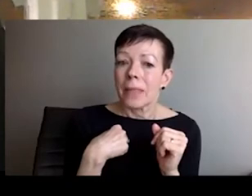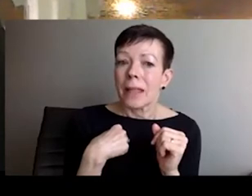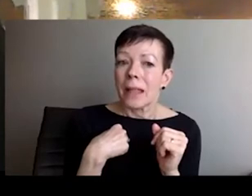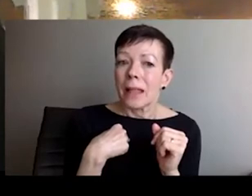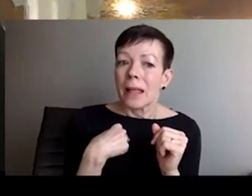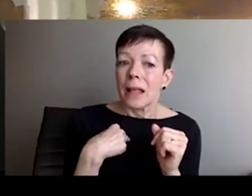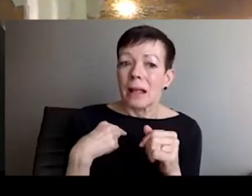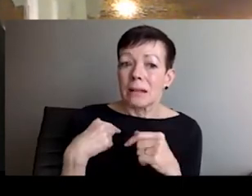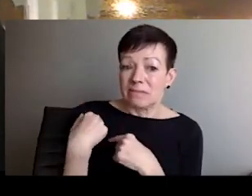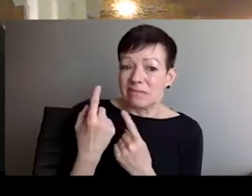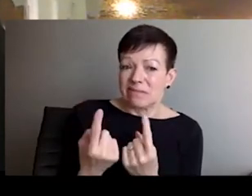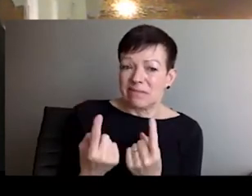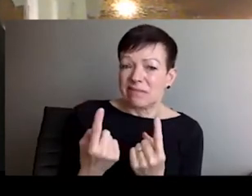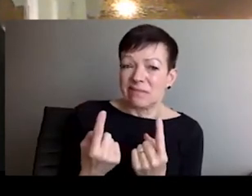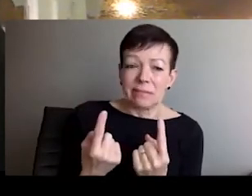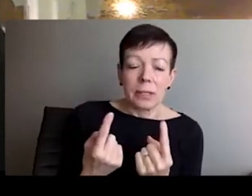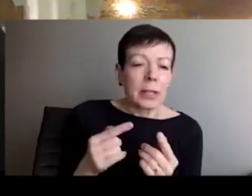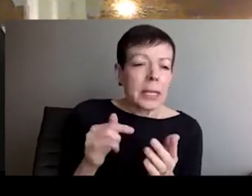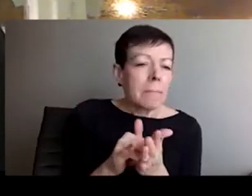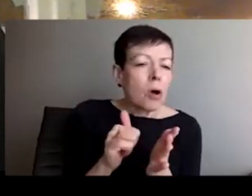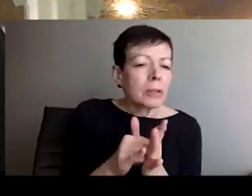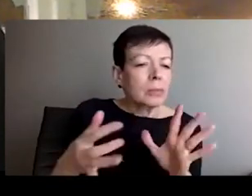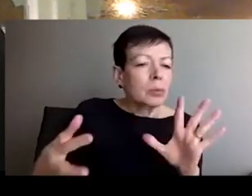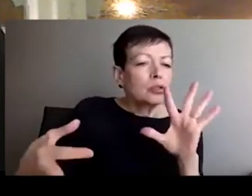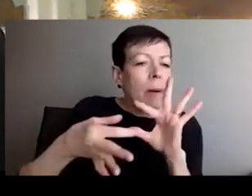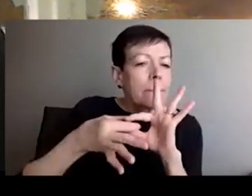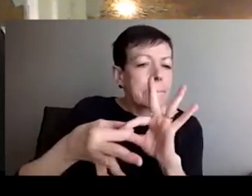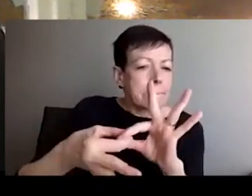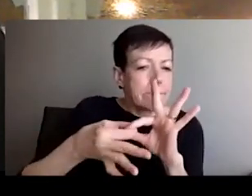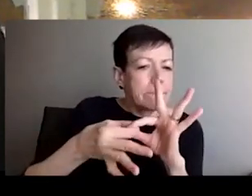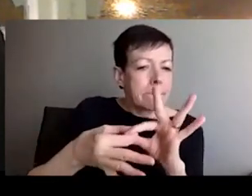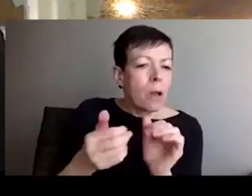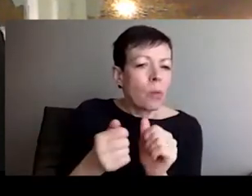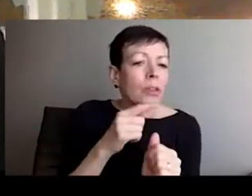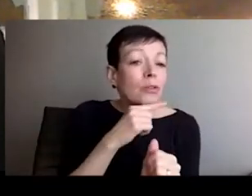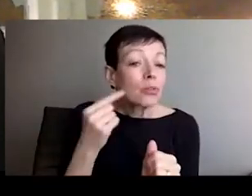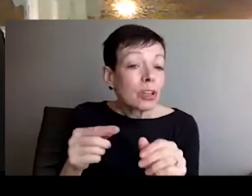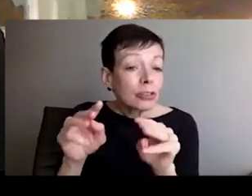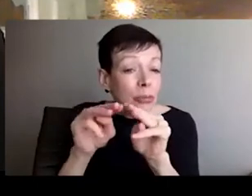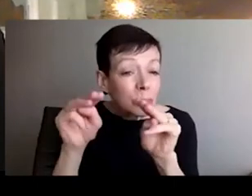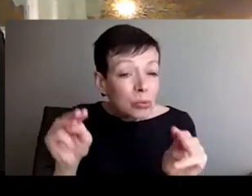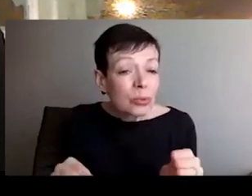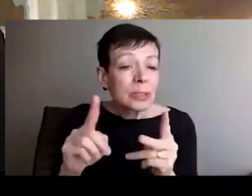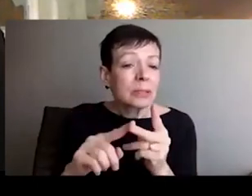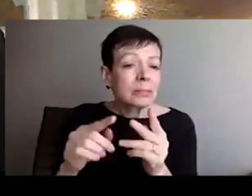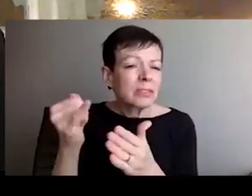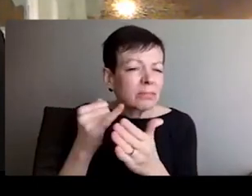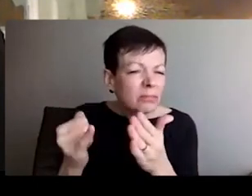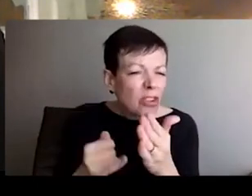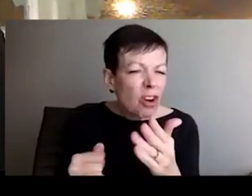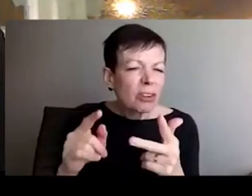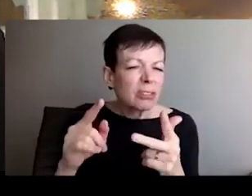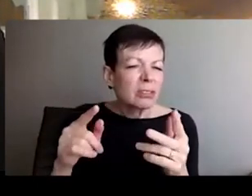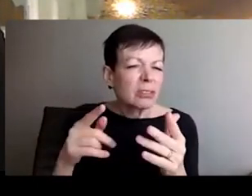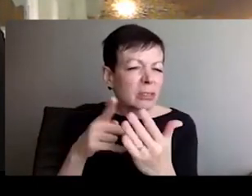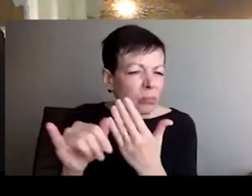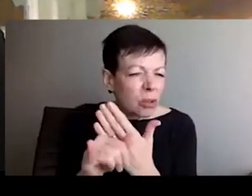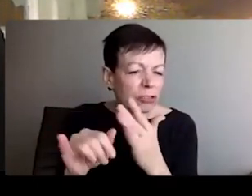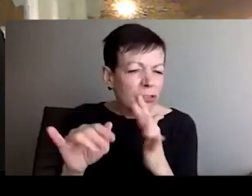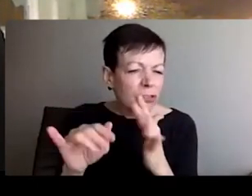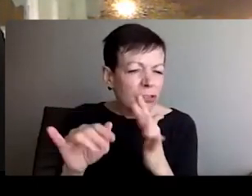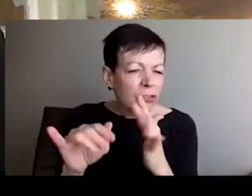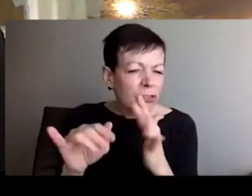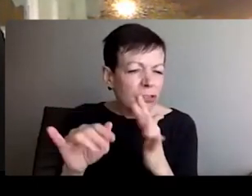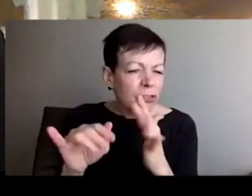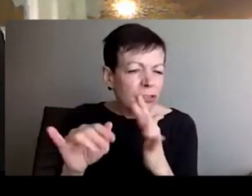different people worldwide. And a big number of them was also from